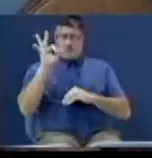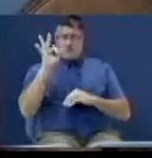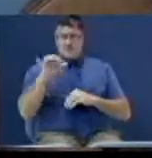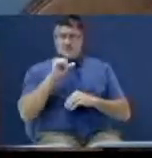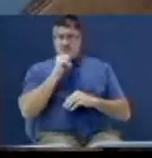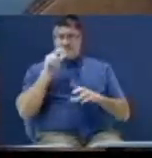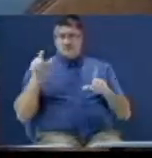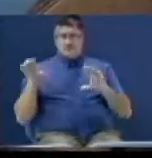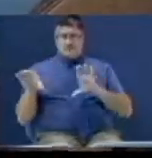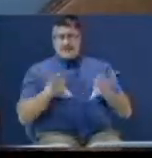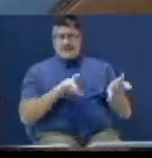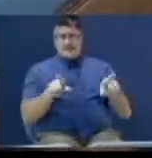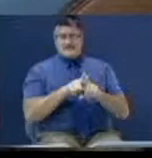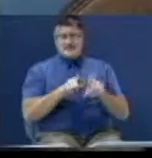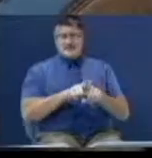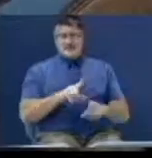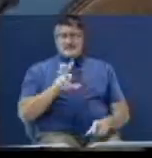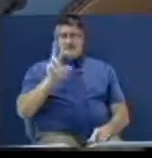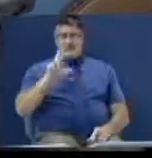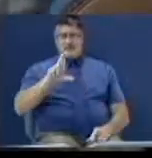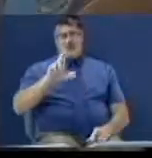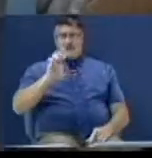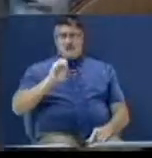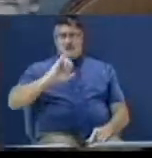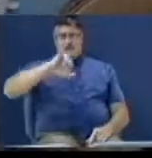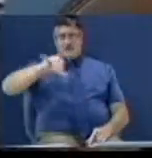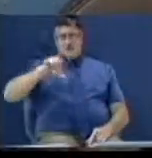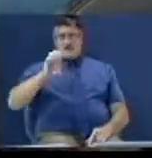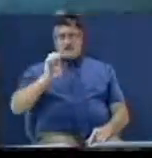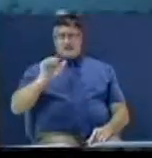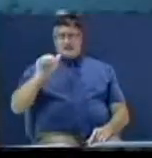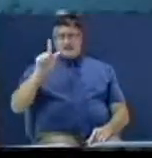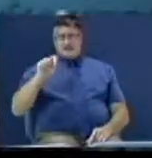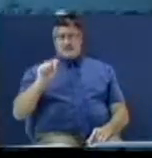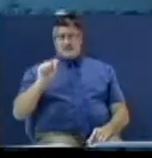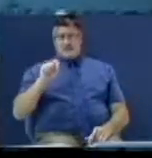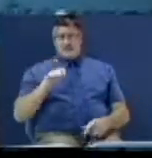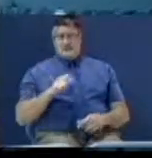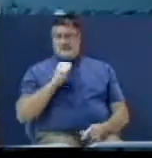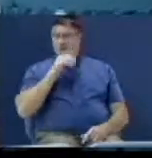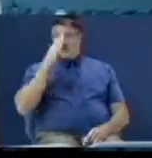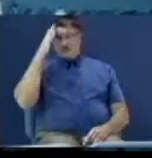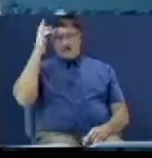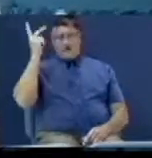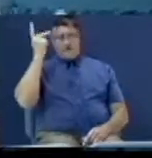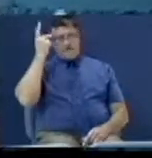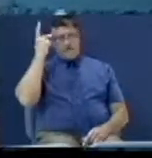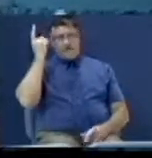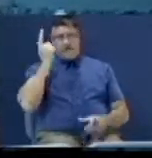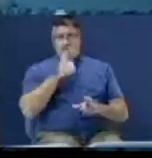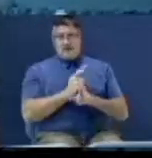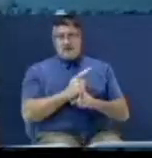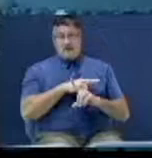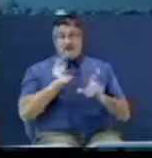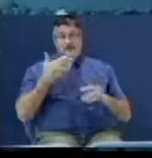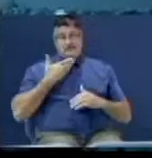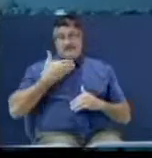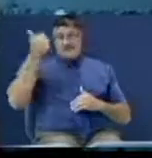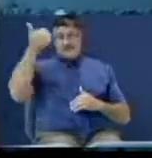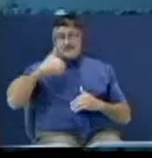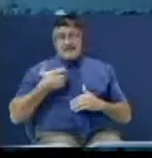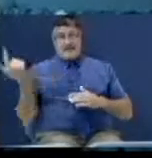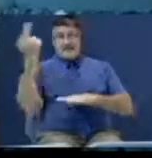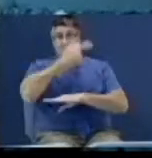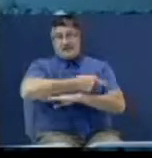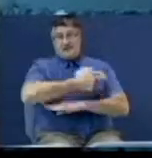Am I preaching? I probably would not real politically correct, but I felt the best I got today.